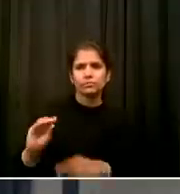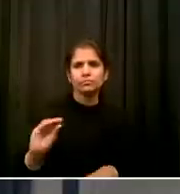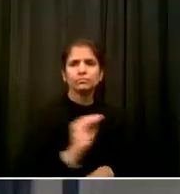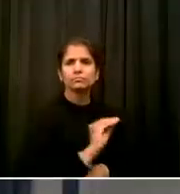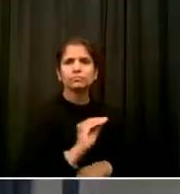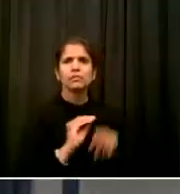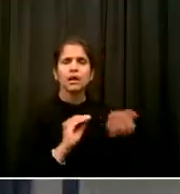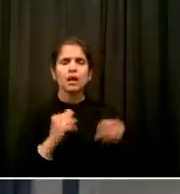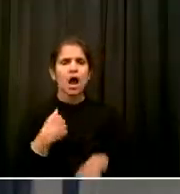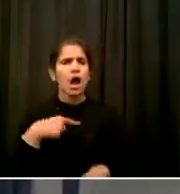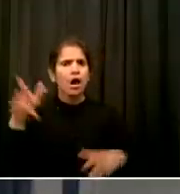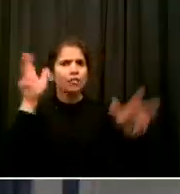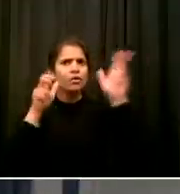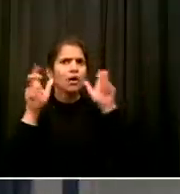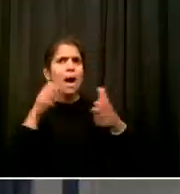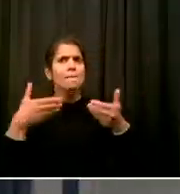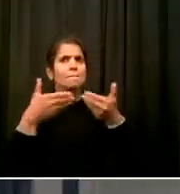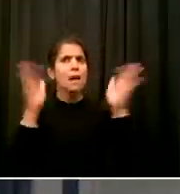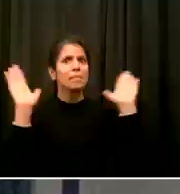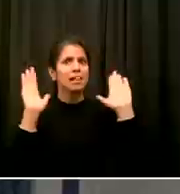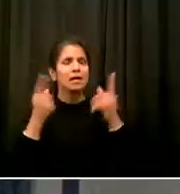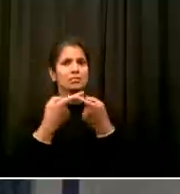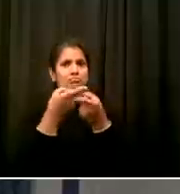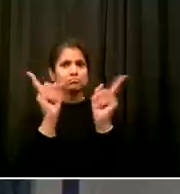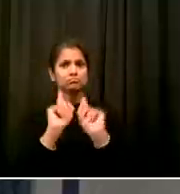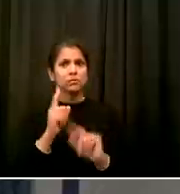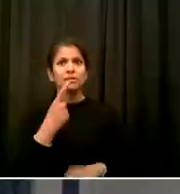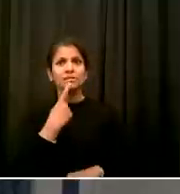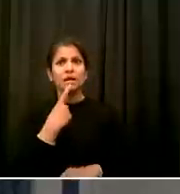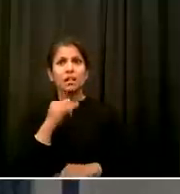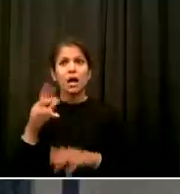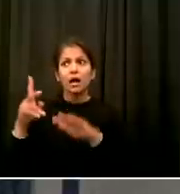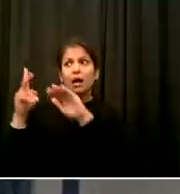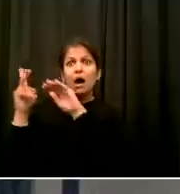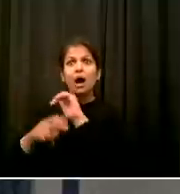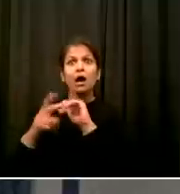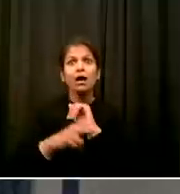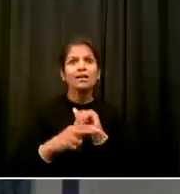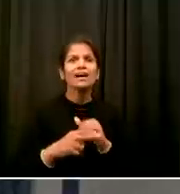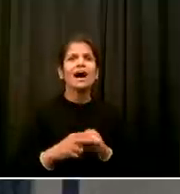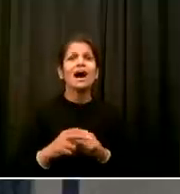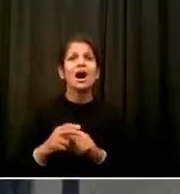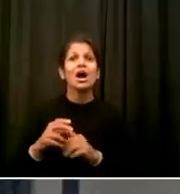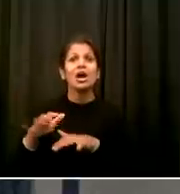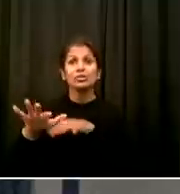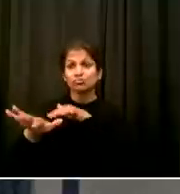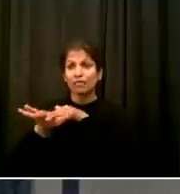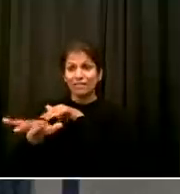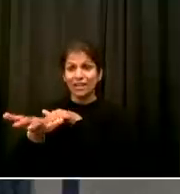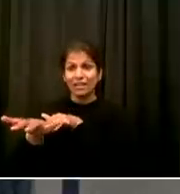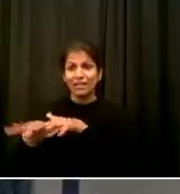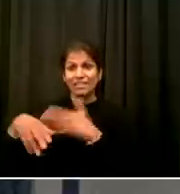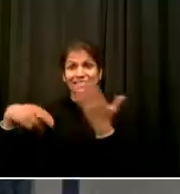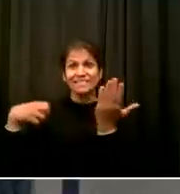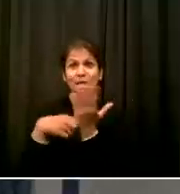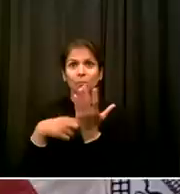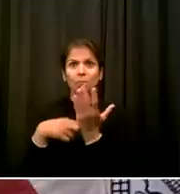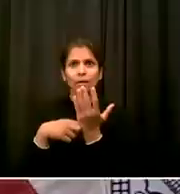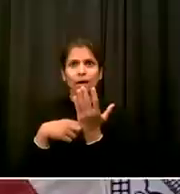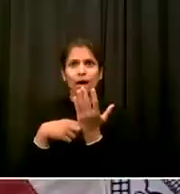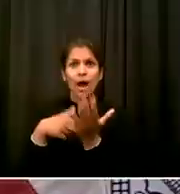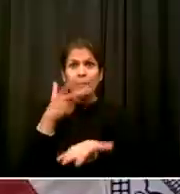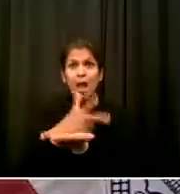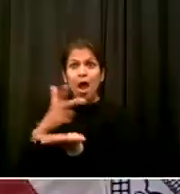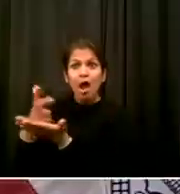as the undercover officers whose sole job seems to be getting moving violations Might those be included in your police funding cuts? So wait, I heard